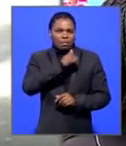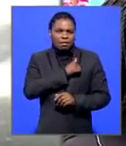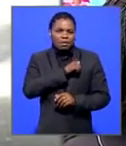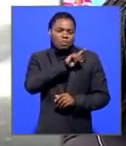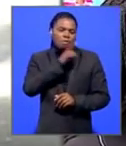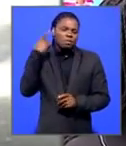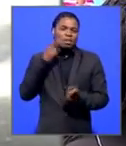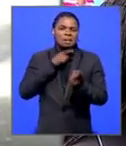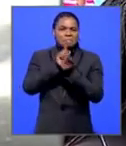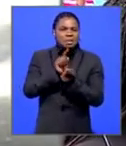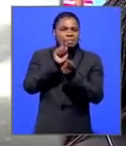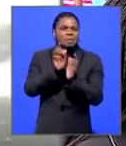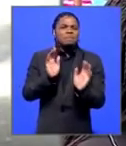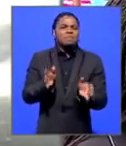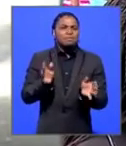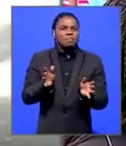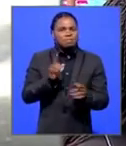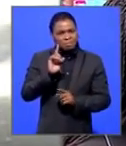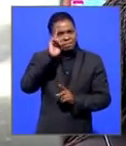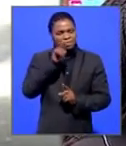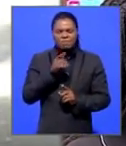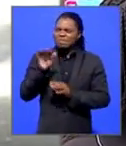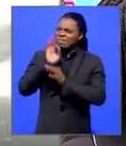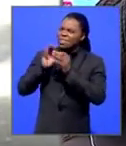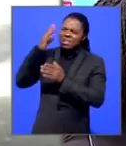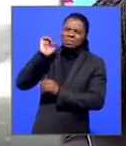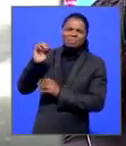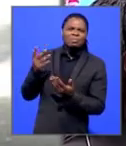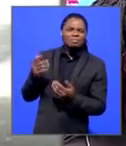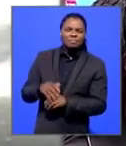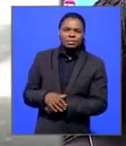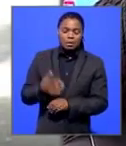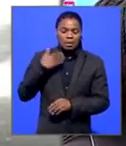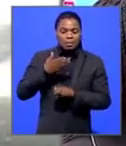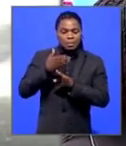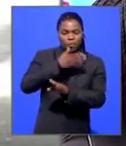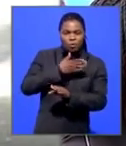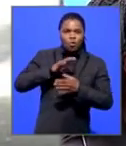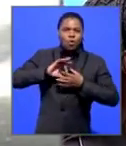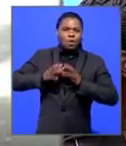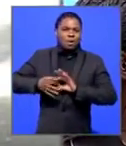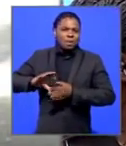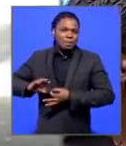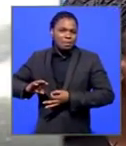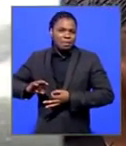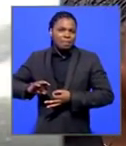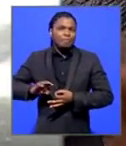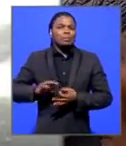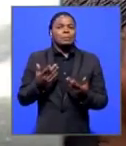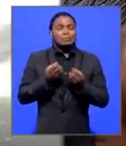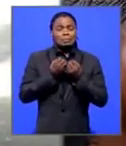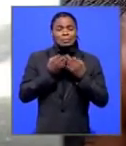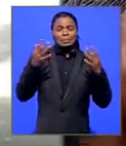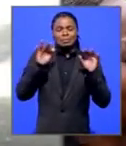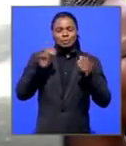met him a couple of times. Tell us about that experience. Yeah, the first time was leading up to the Olympics and there was a large